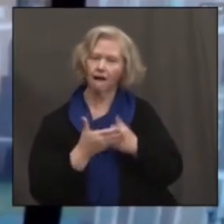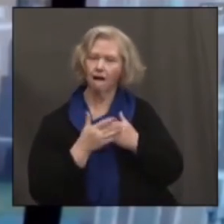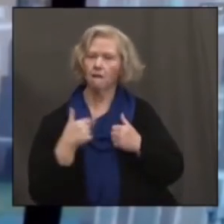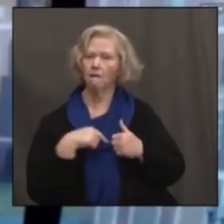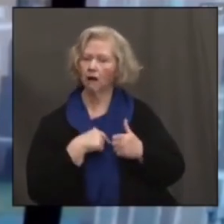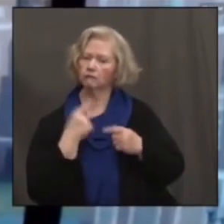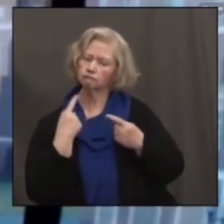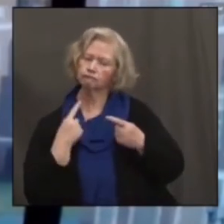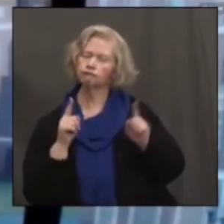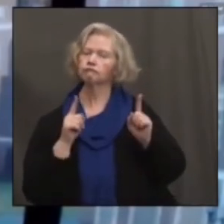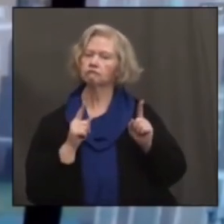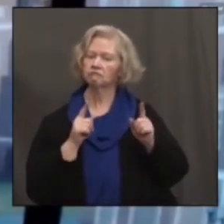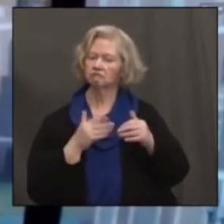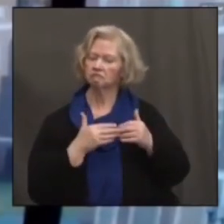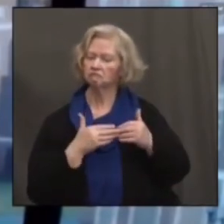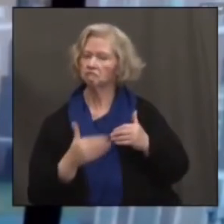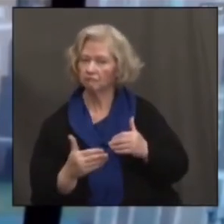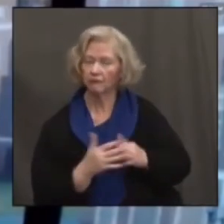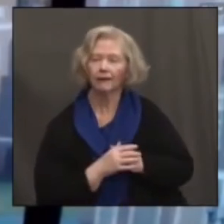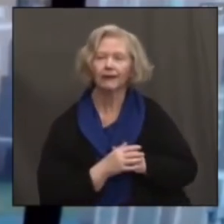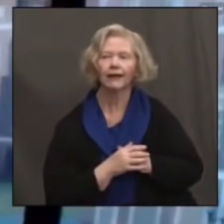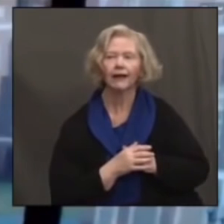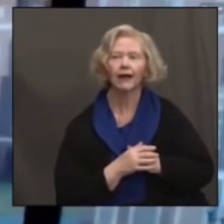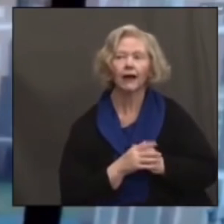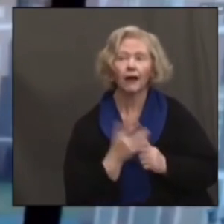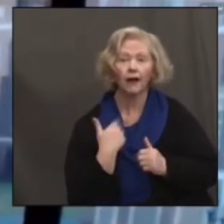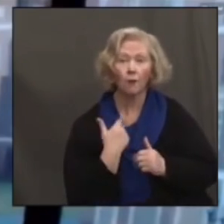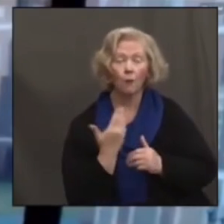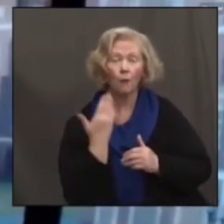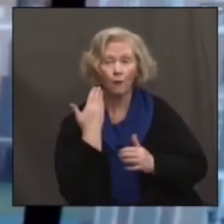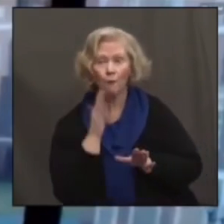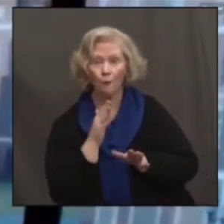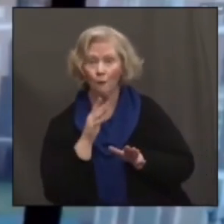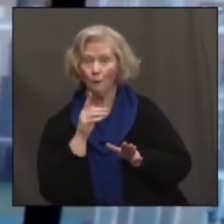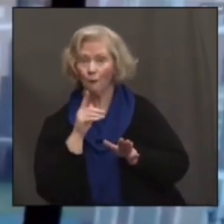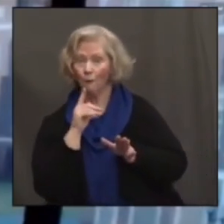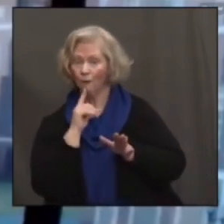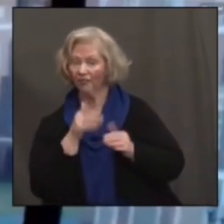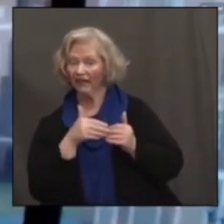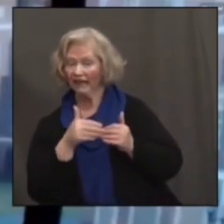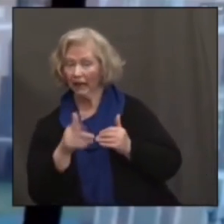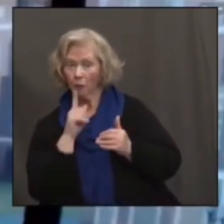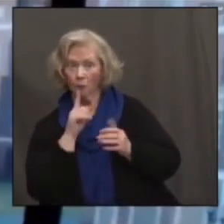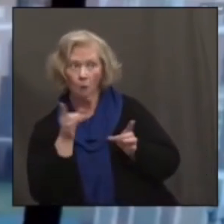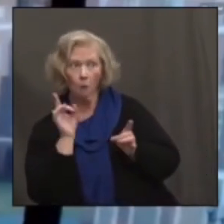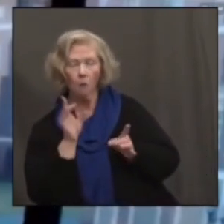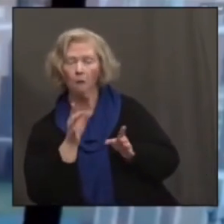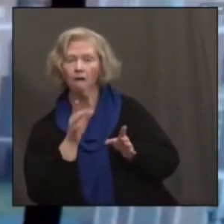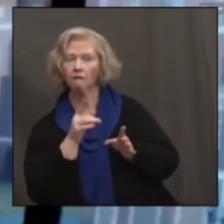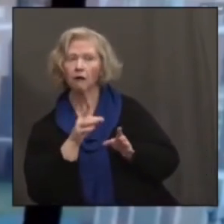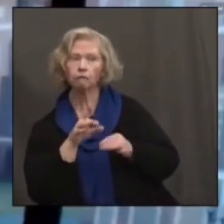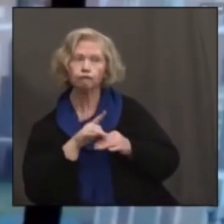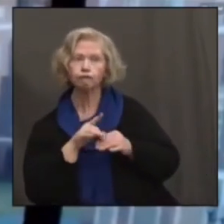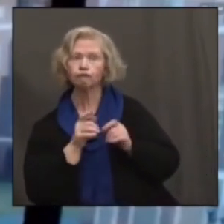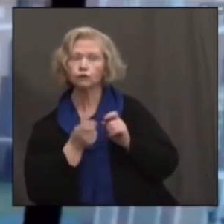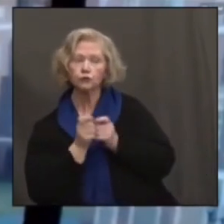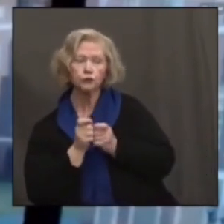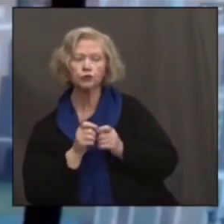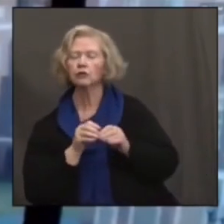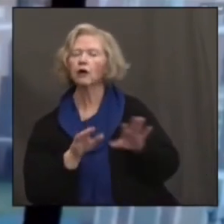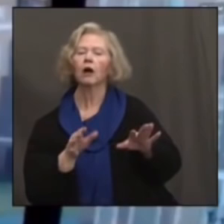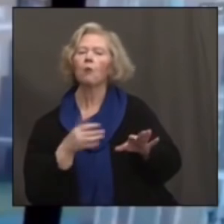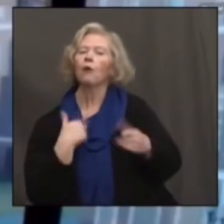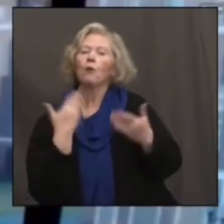next potential threat. And again, let me say this is a potential threat, but it's one that we have to be